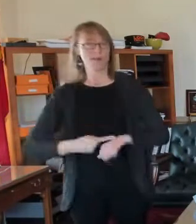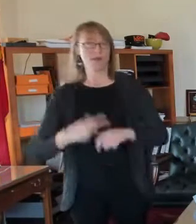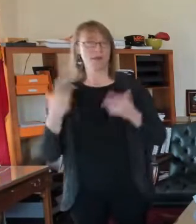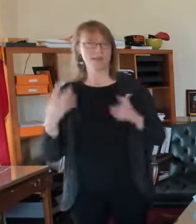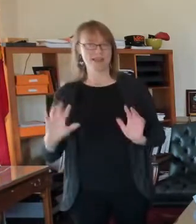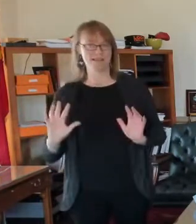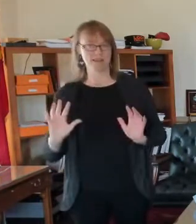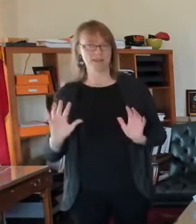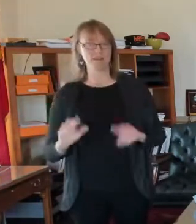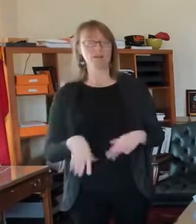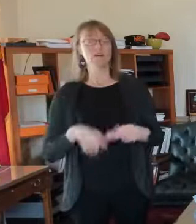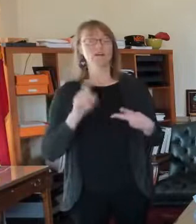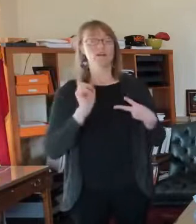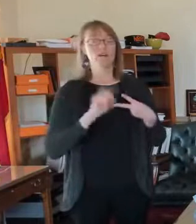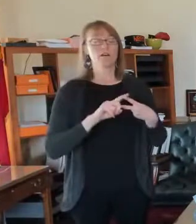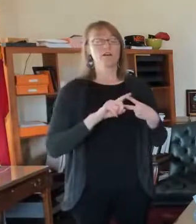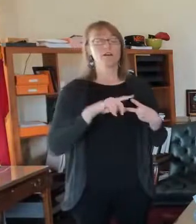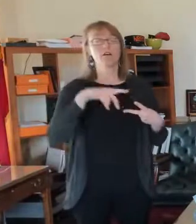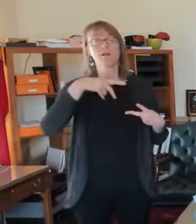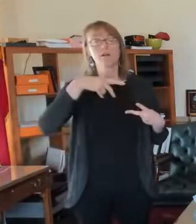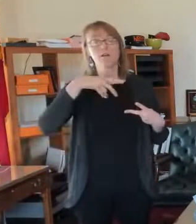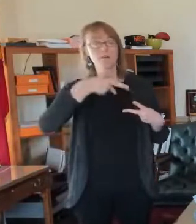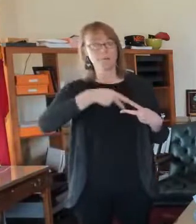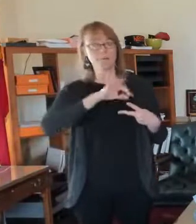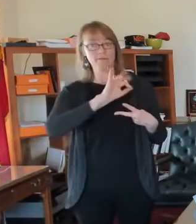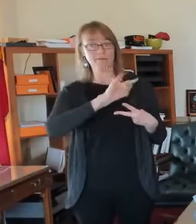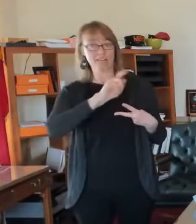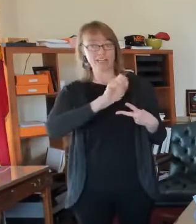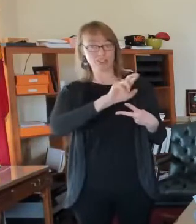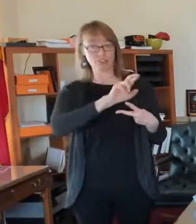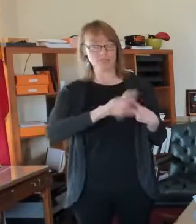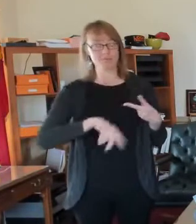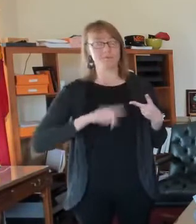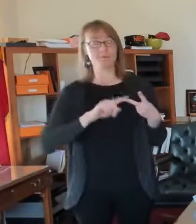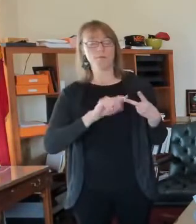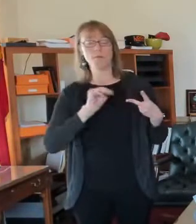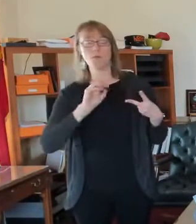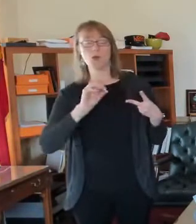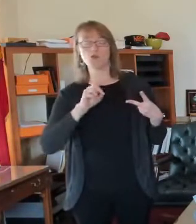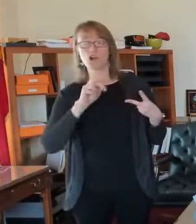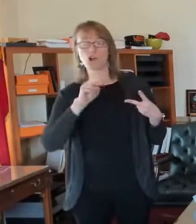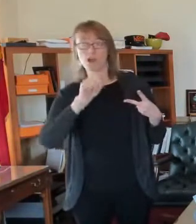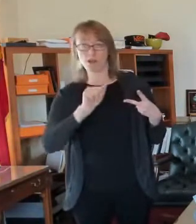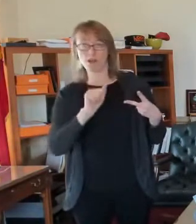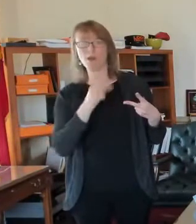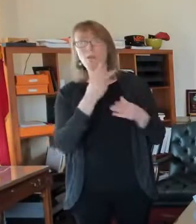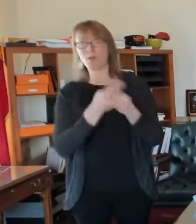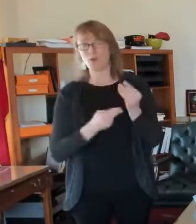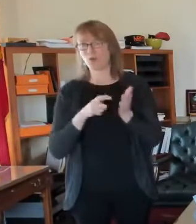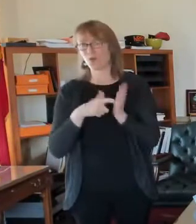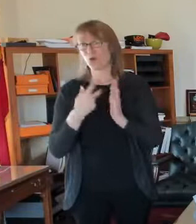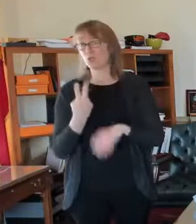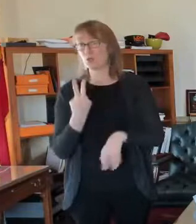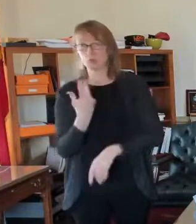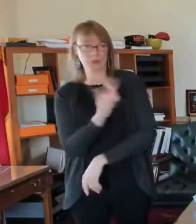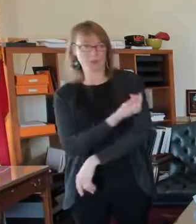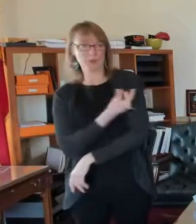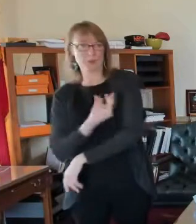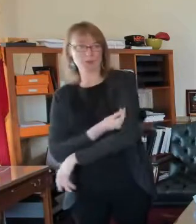is one shot and three weeks later, uh, you get the second shot and it has to be stored at